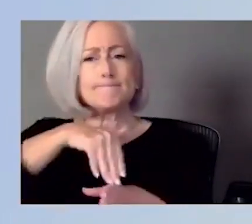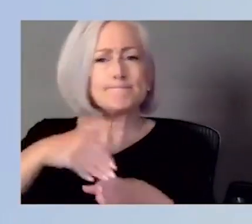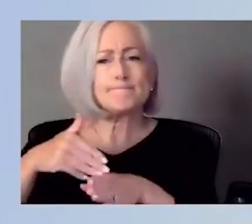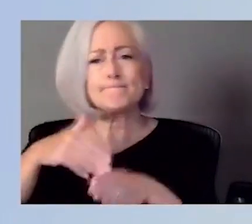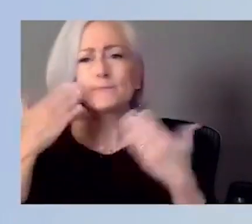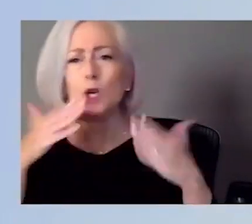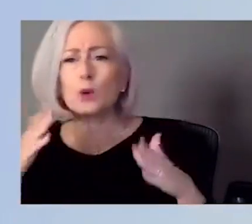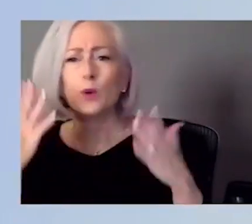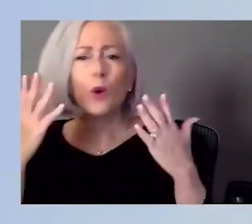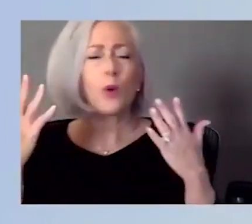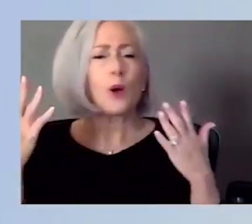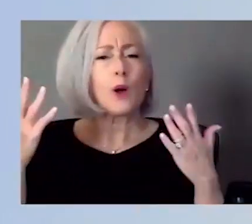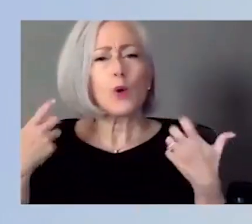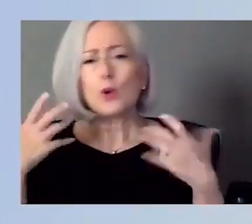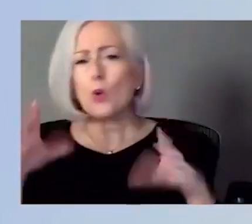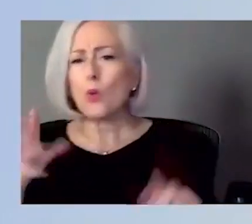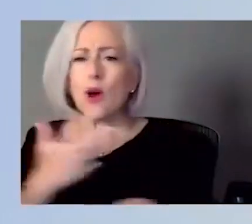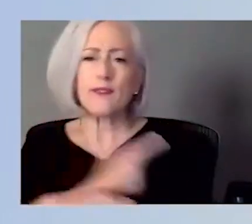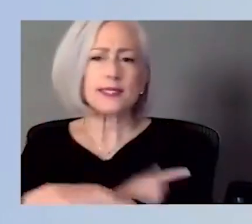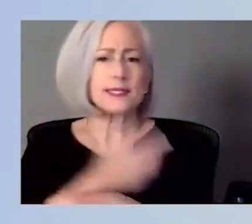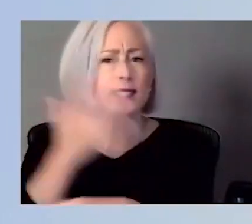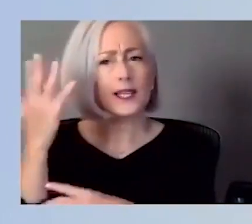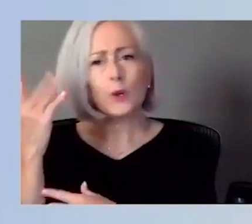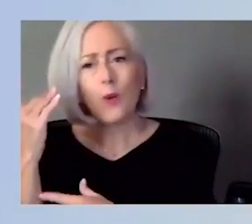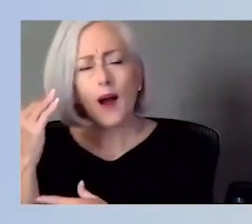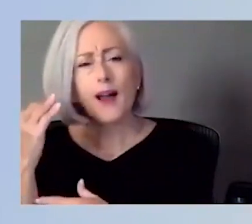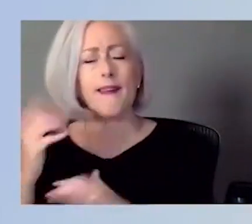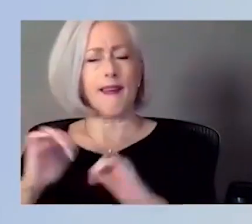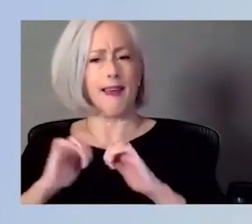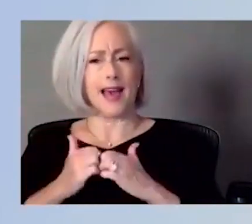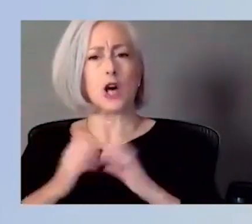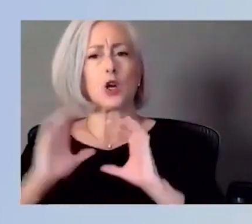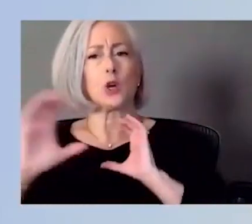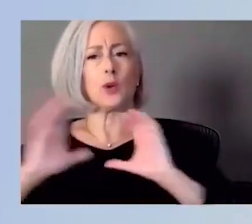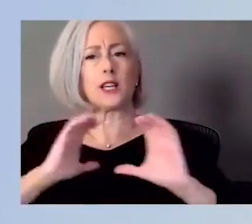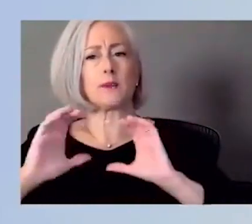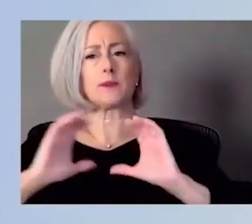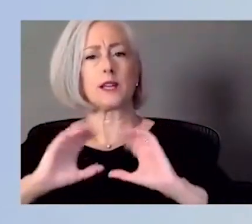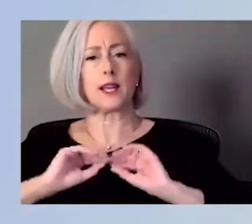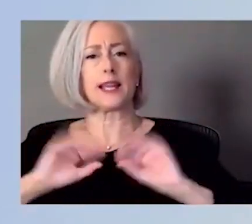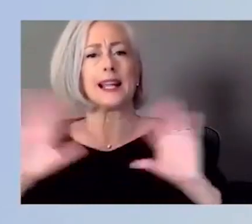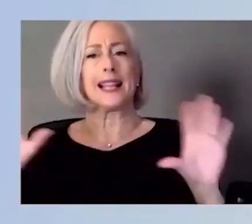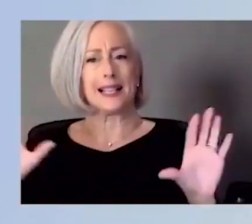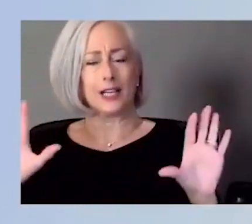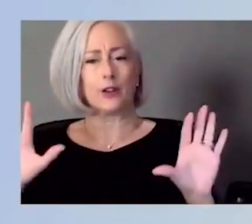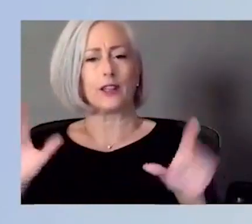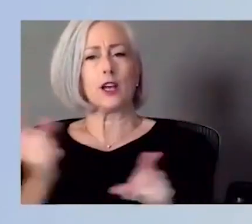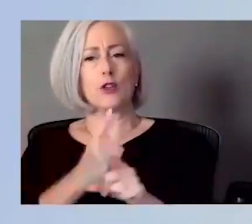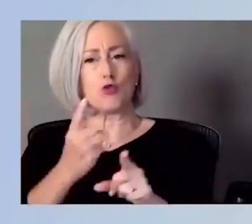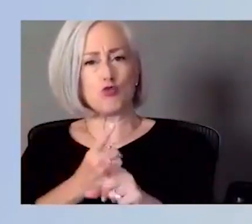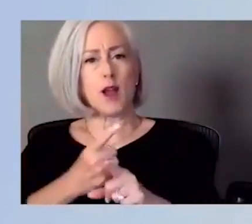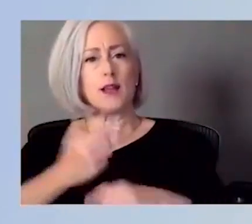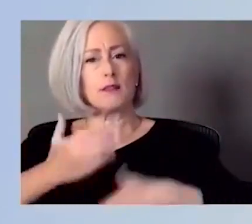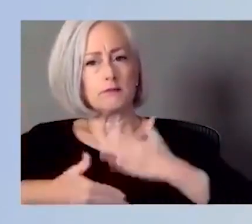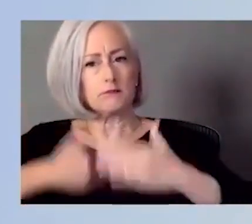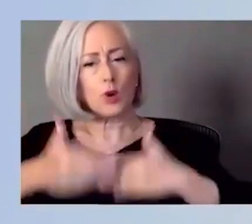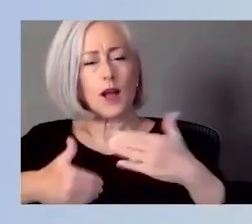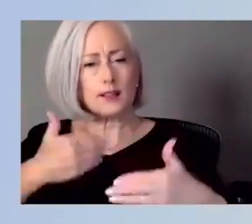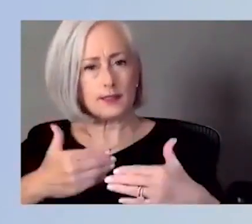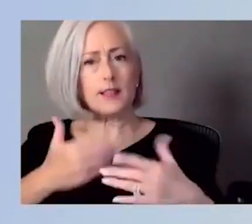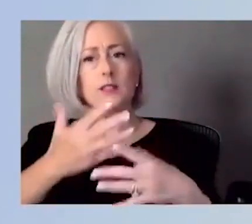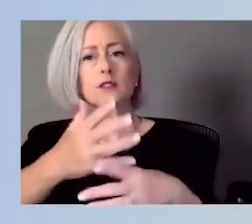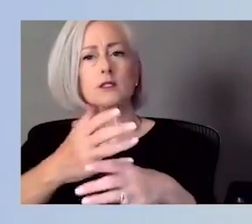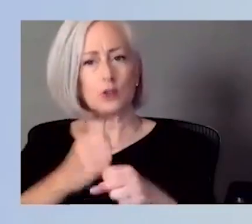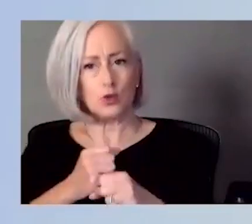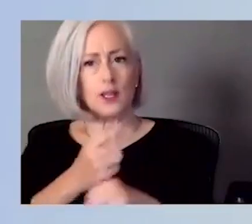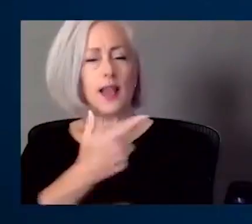And what can we do to effectively communicate the right process for them to understand the importance of getting vaccinated?